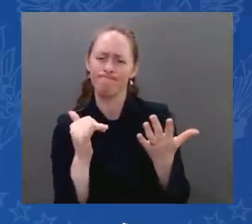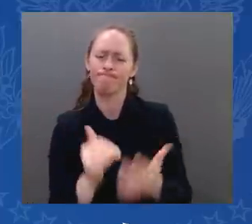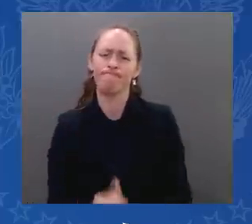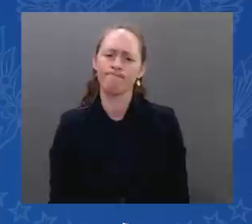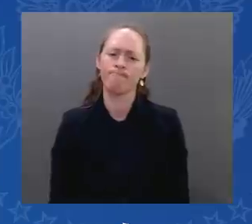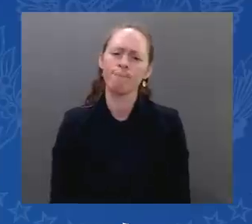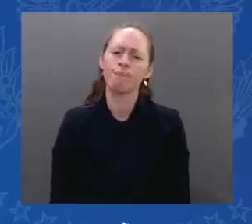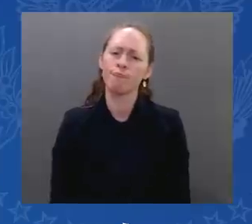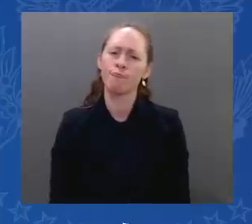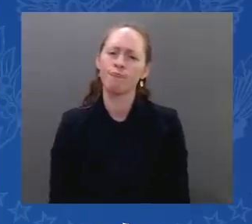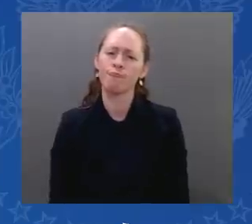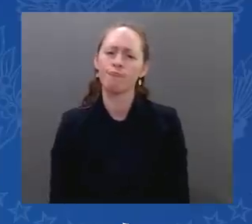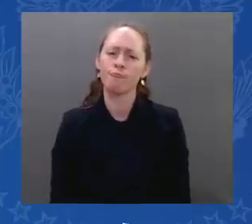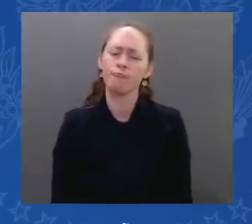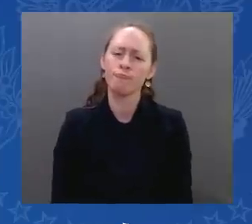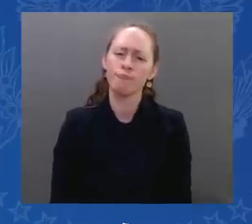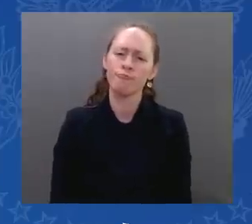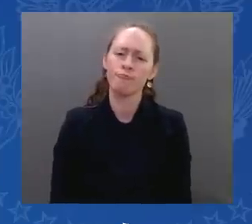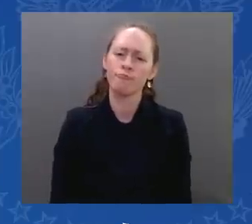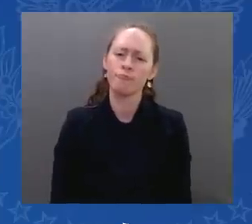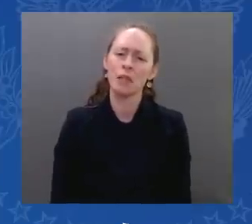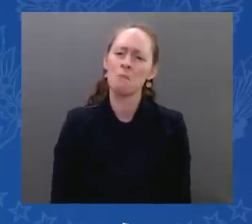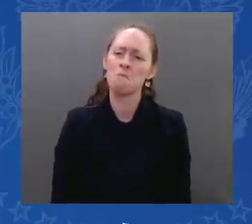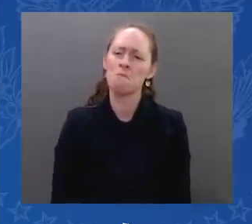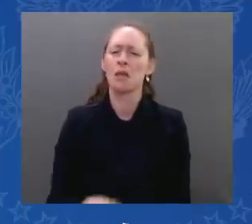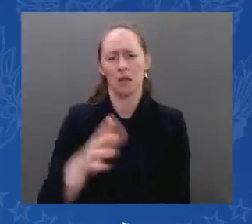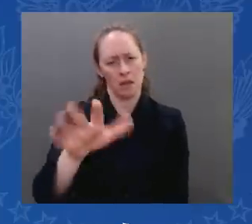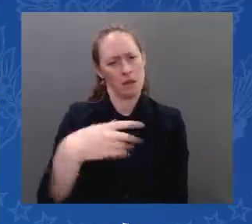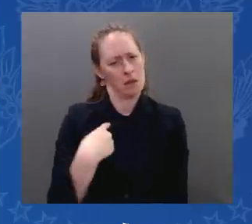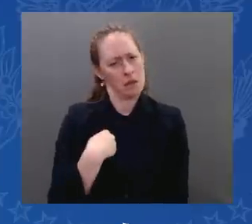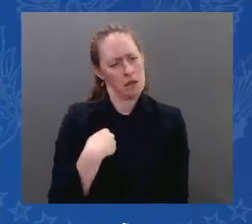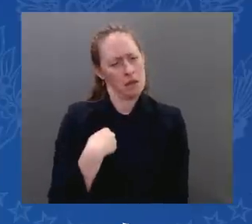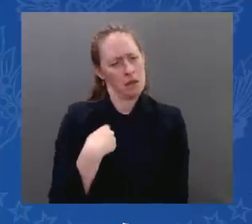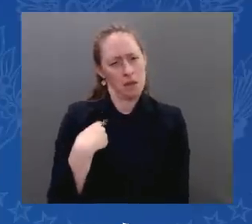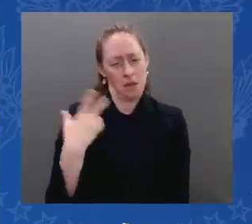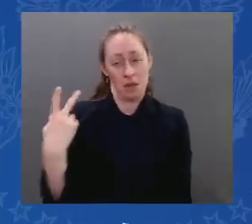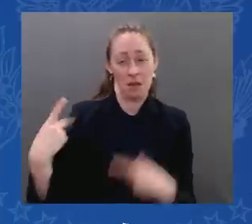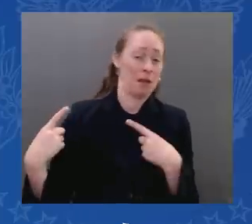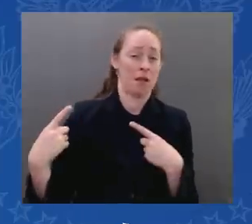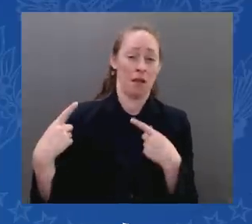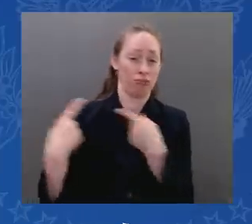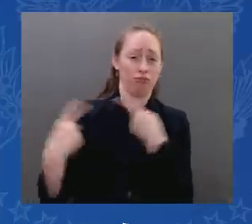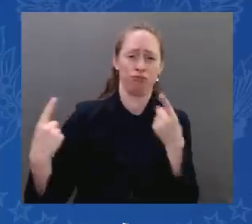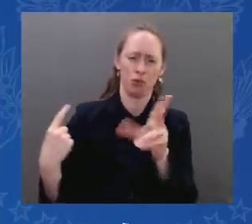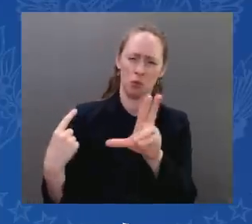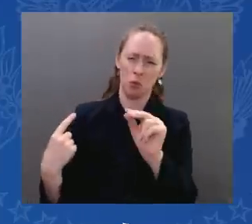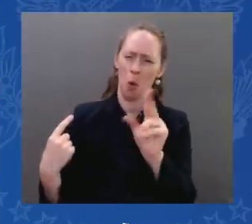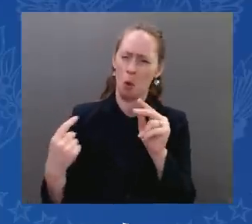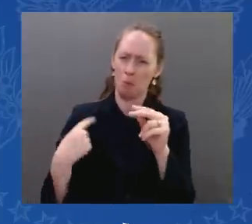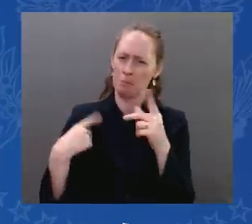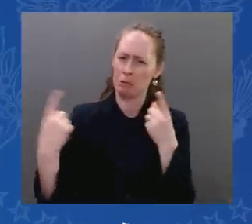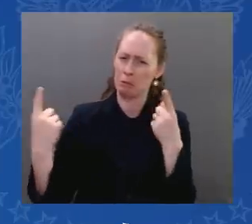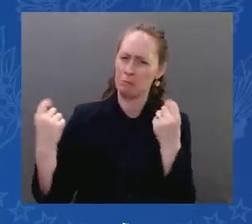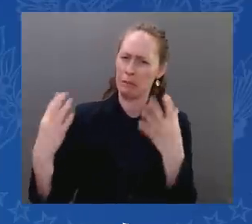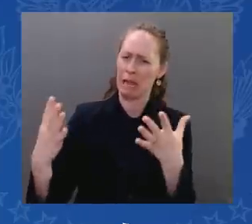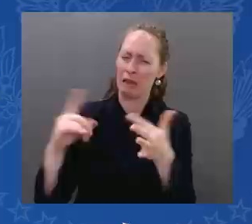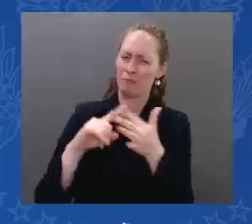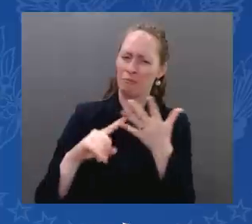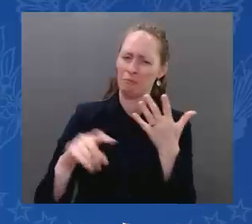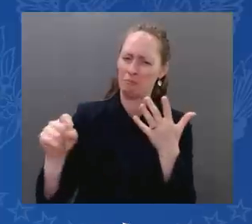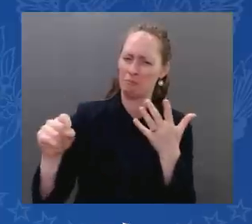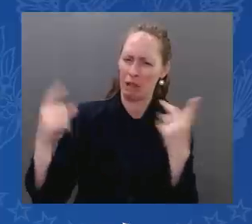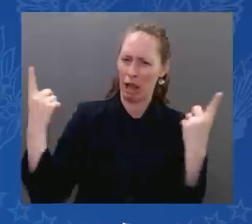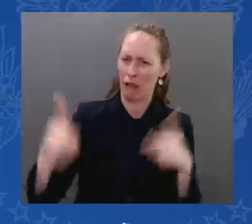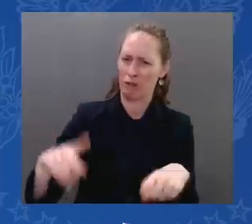an end. We cannot allow Iran to become nuclear. Israel serves the rights